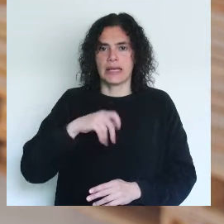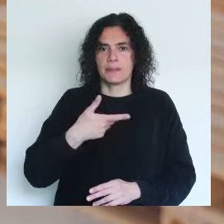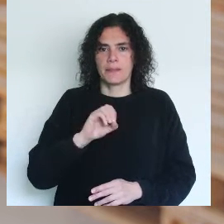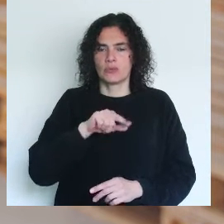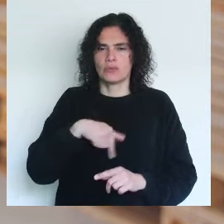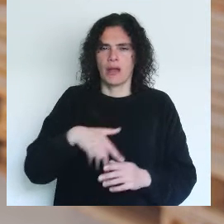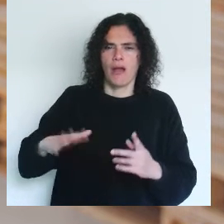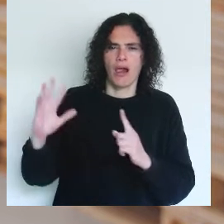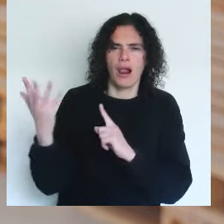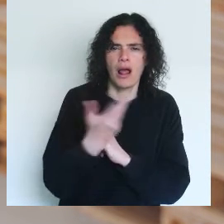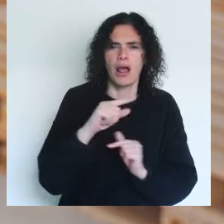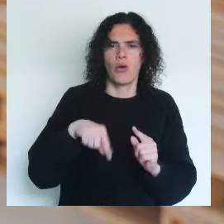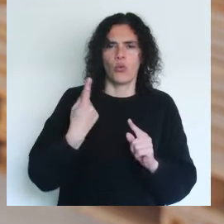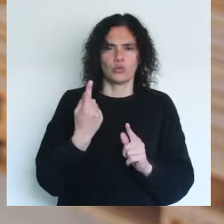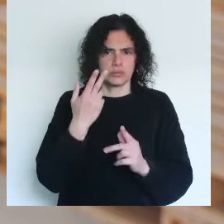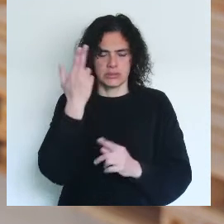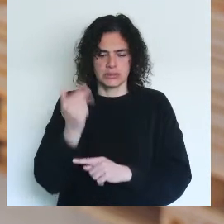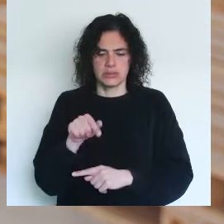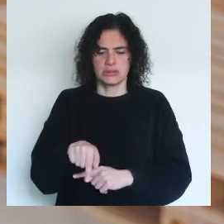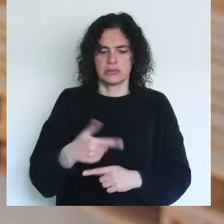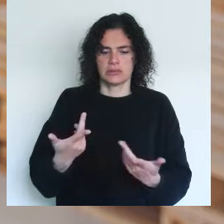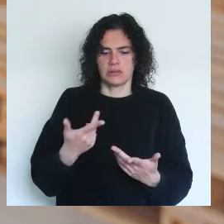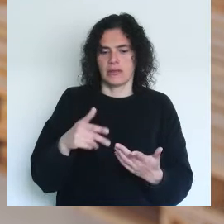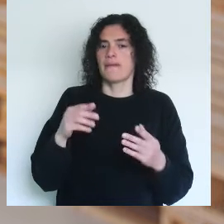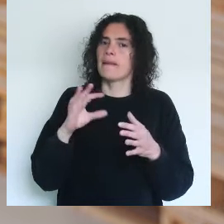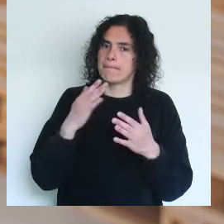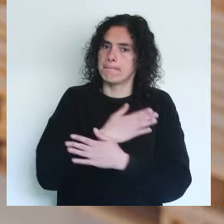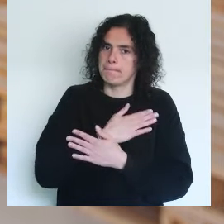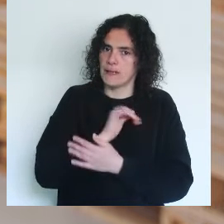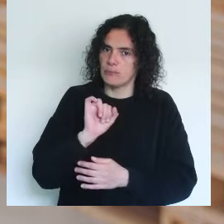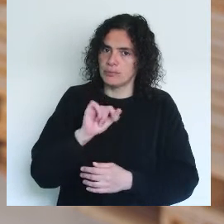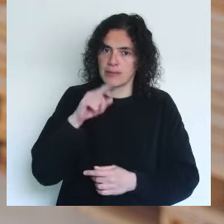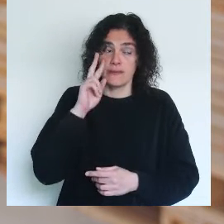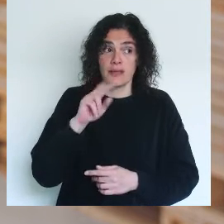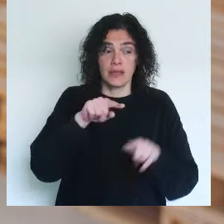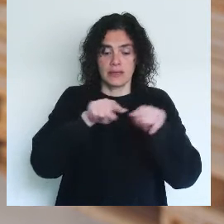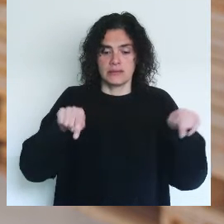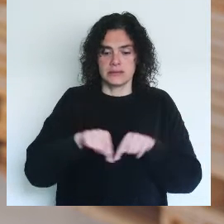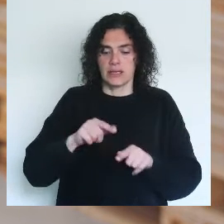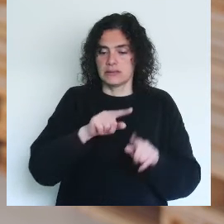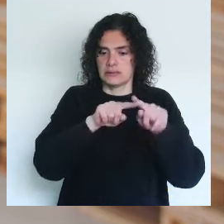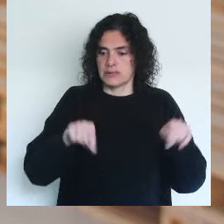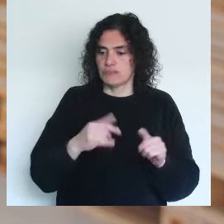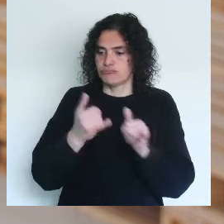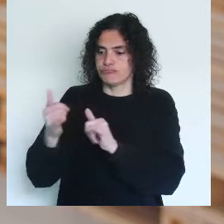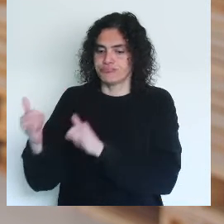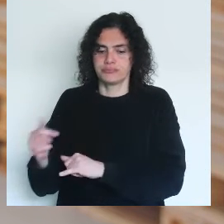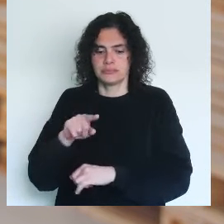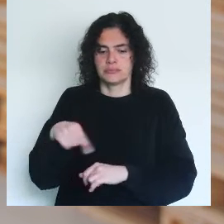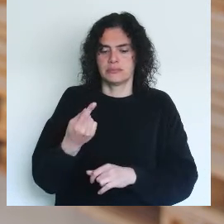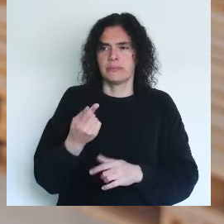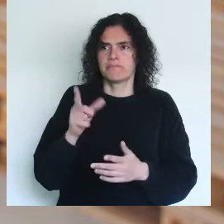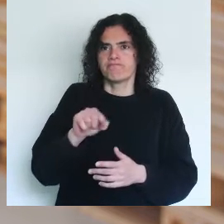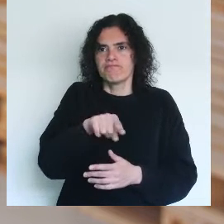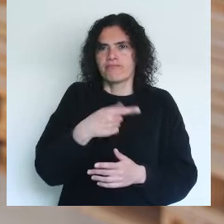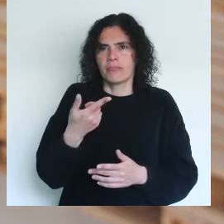Sarmento. And he's surrounded by other artists who were his friends. And you will see in this room and in the next room, artists were